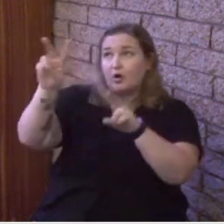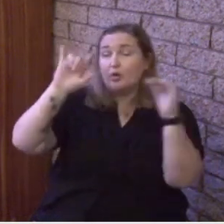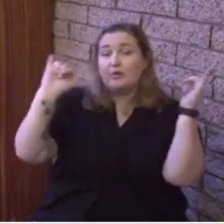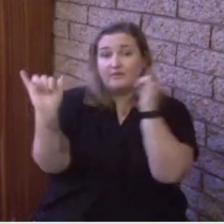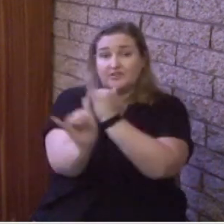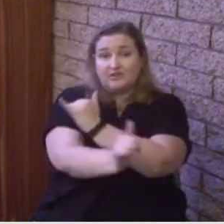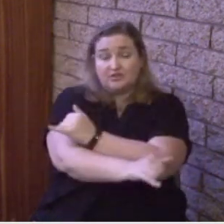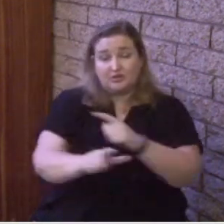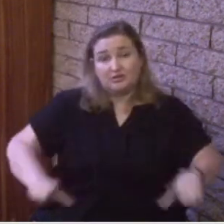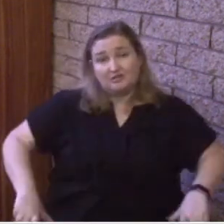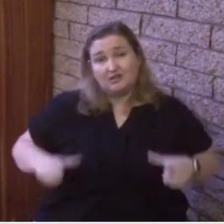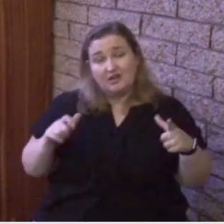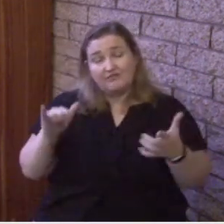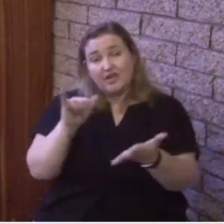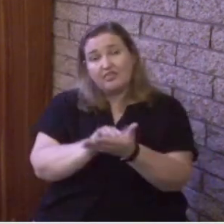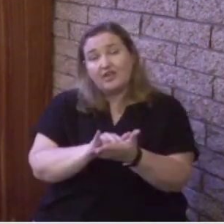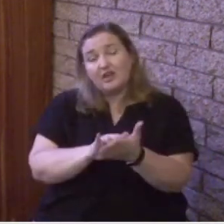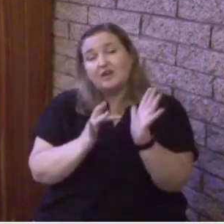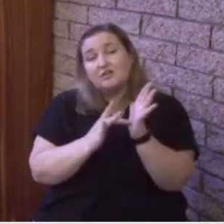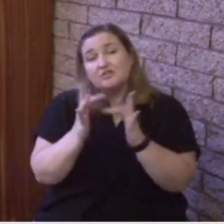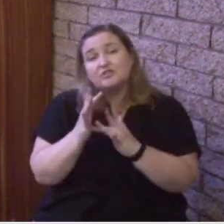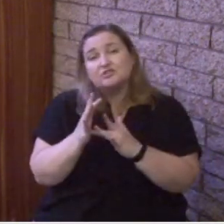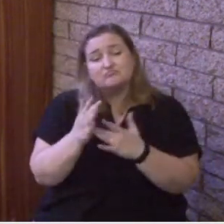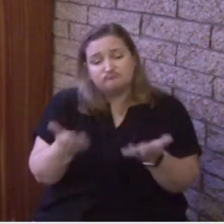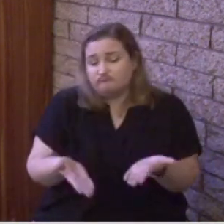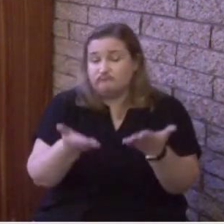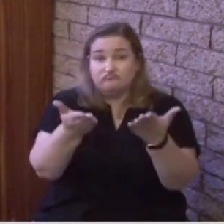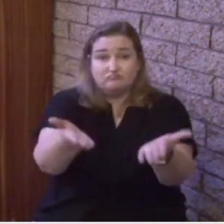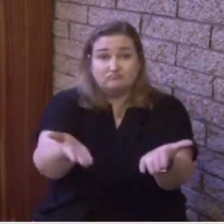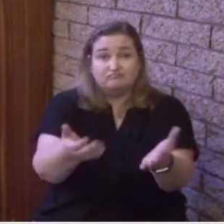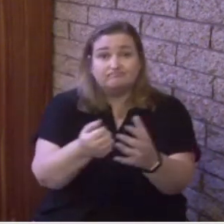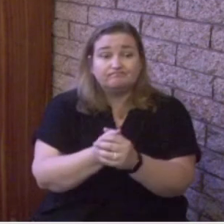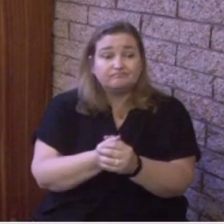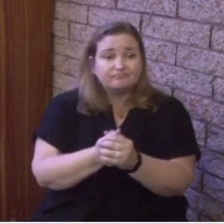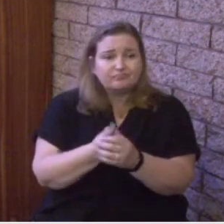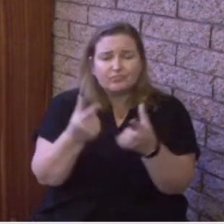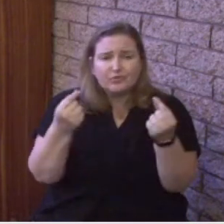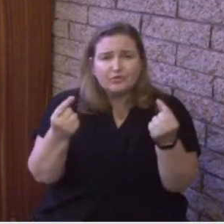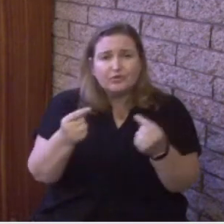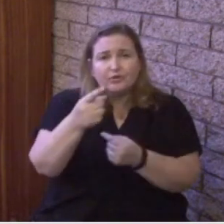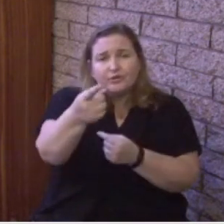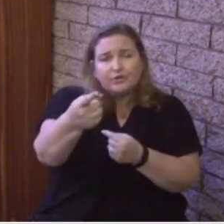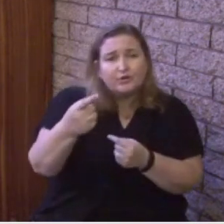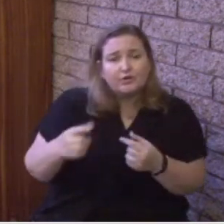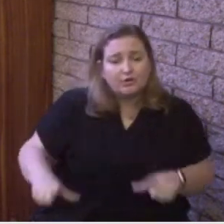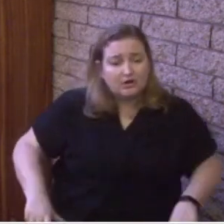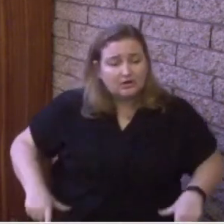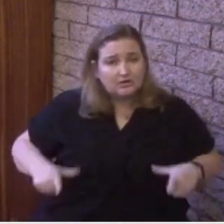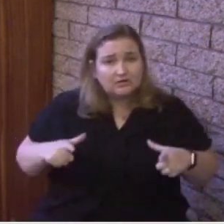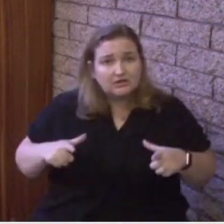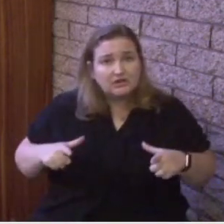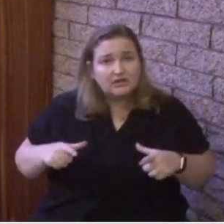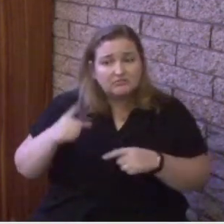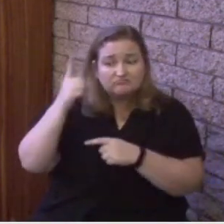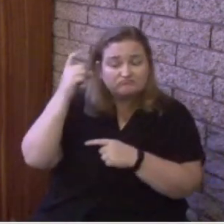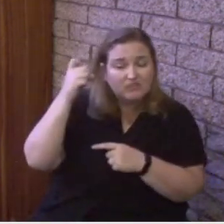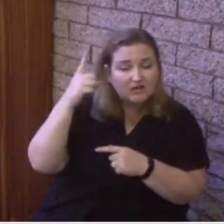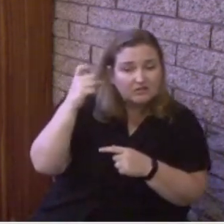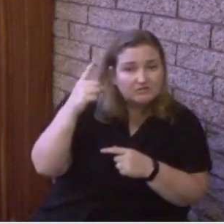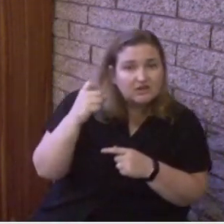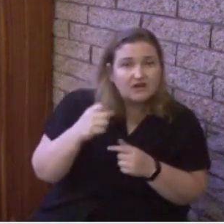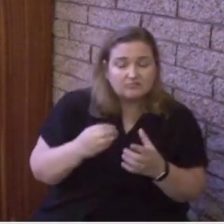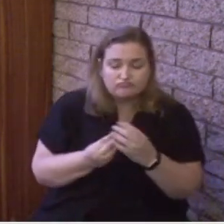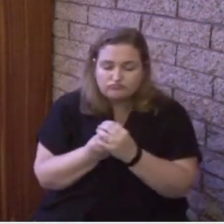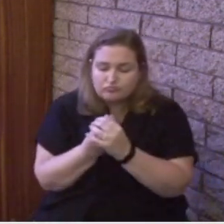that Jesus grants you? Do you live a life of understanding and growth in His Word daily in His